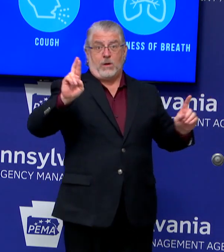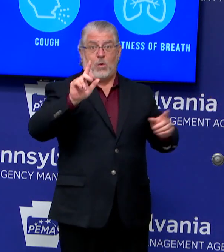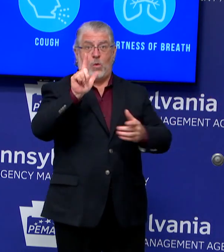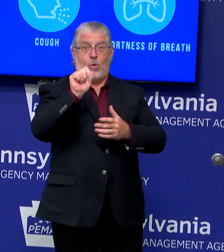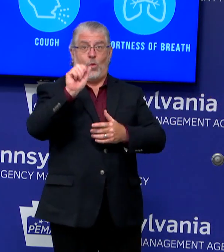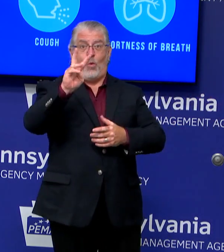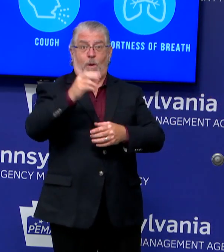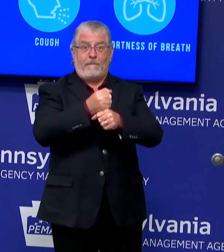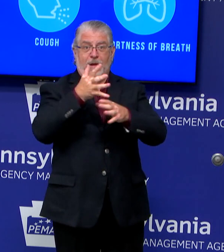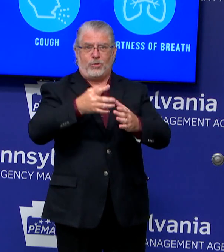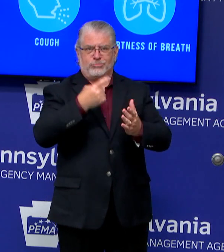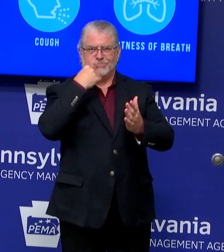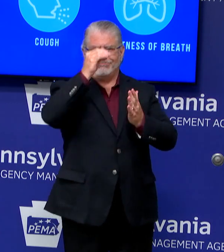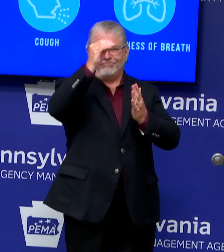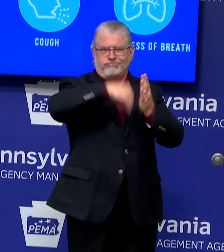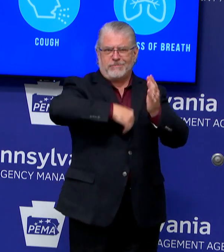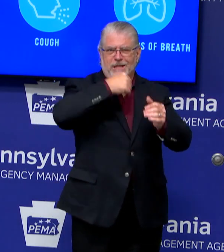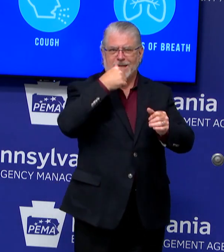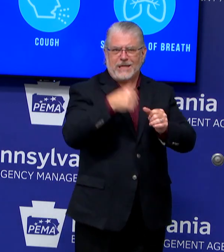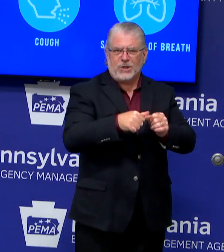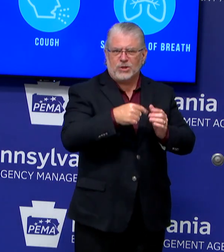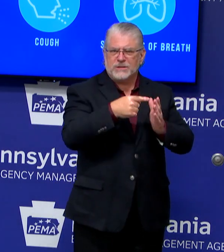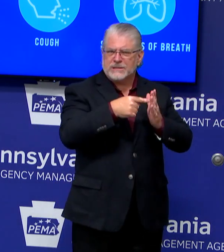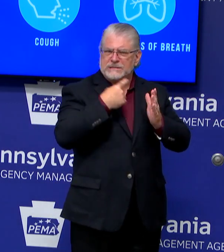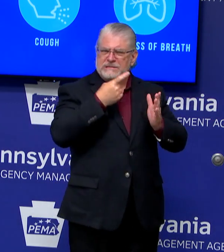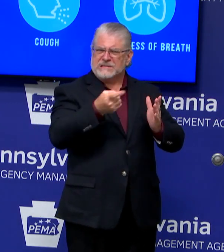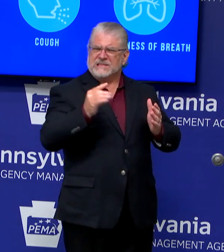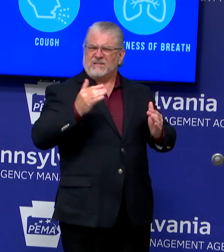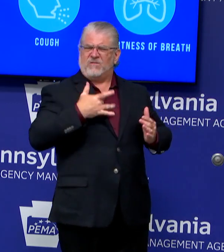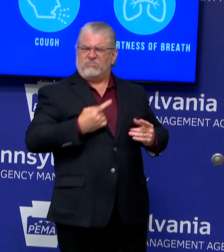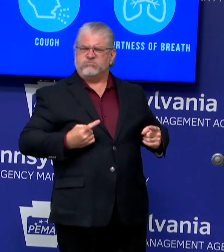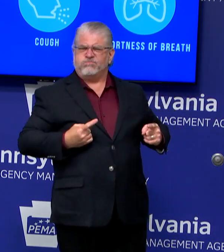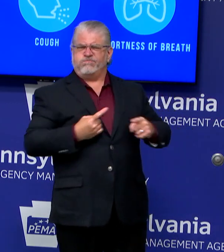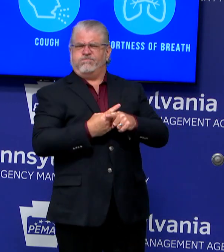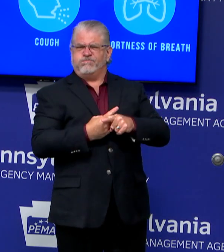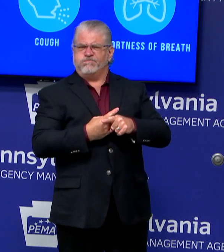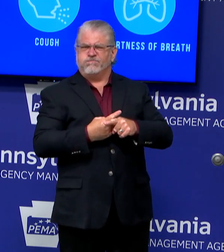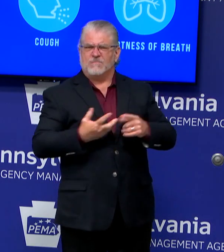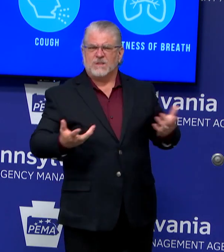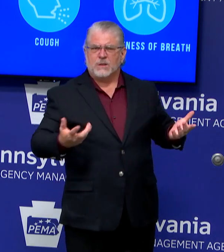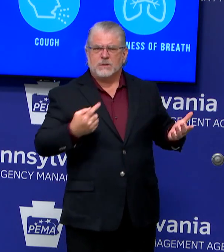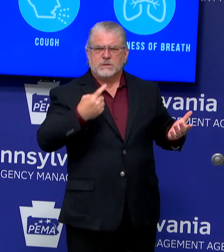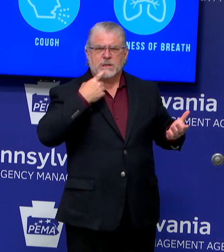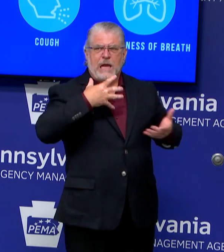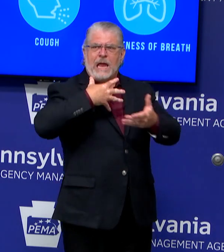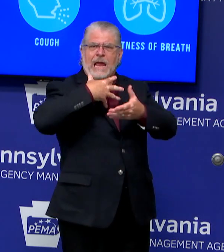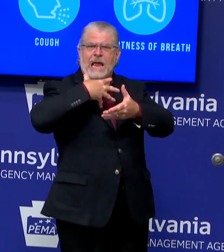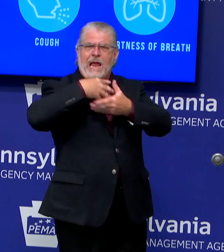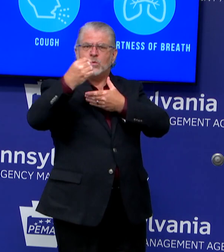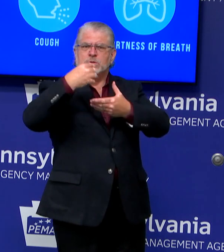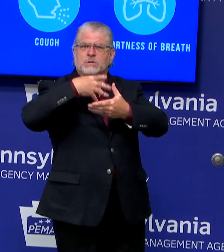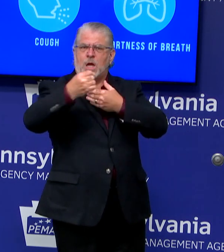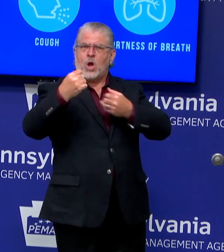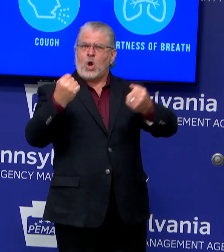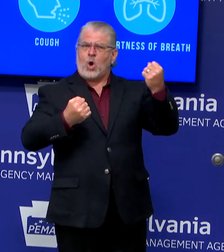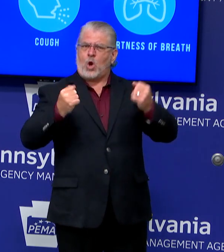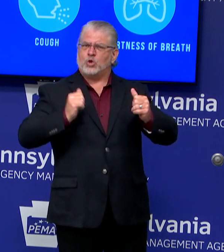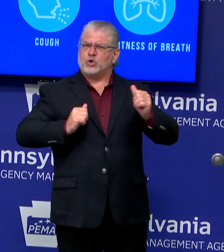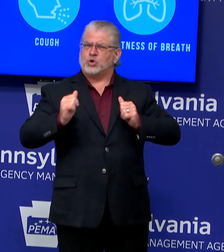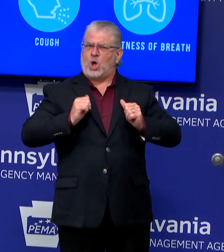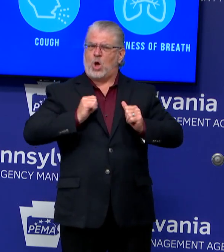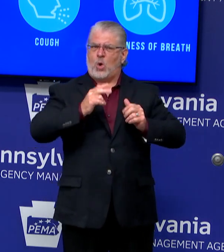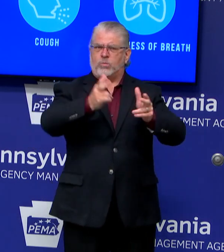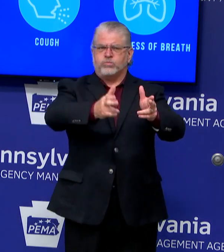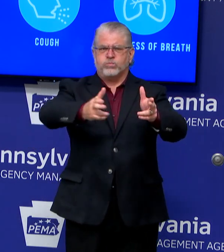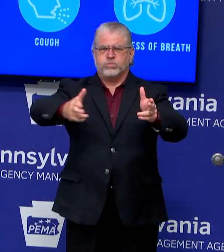that this thing is outside. The malls are currently allowed to be open and people are inside. This is outside, that they can be done safely, and that you